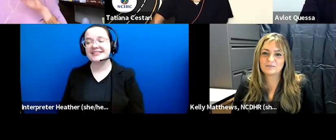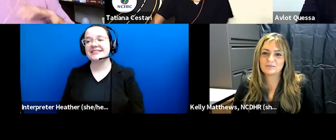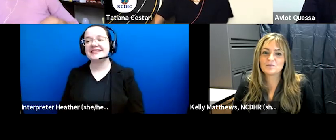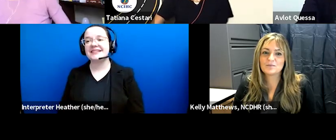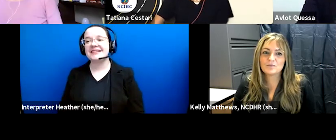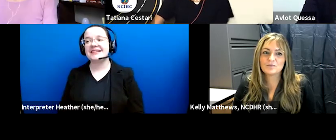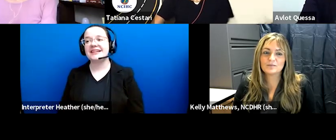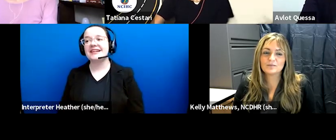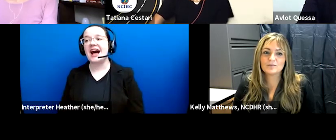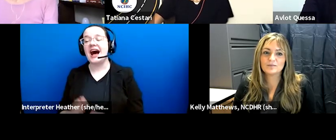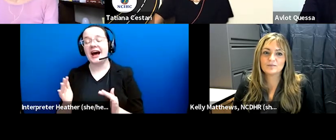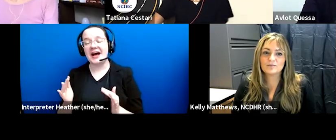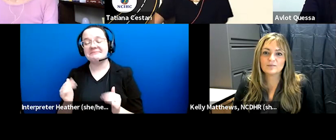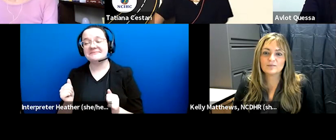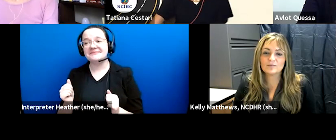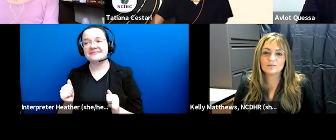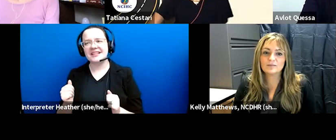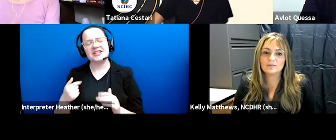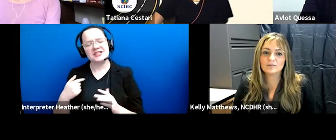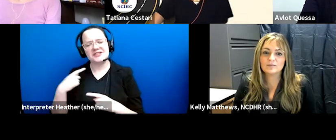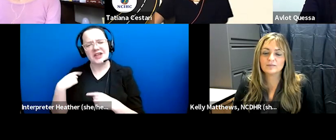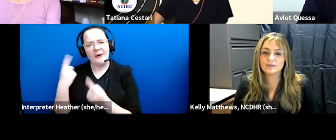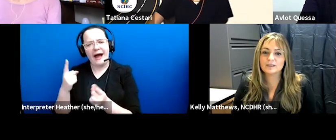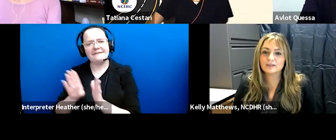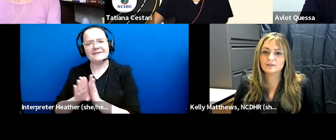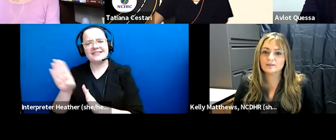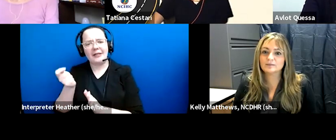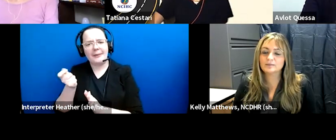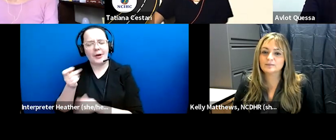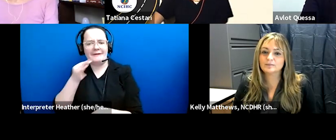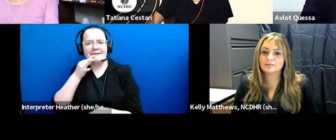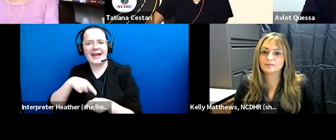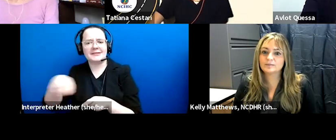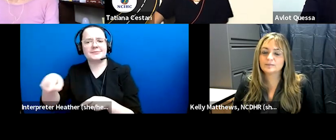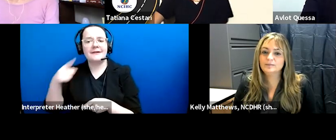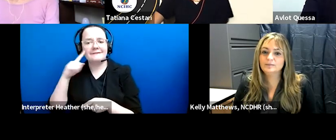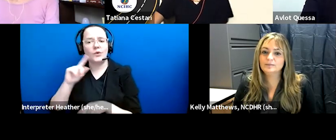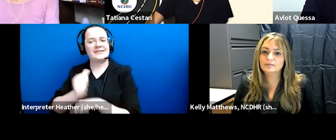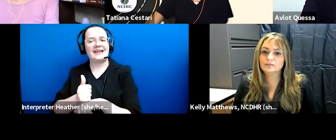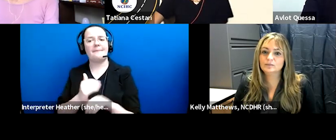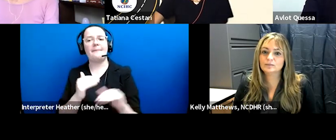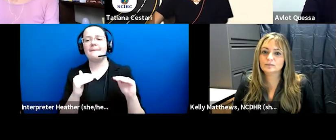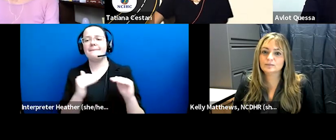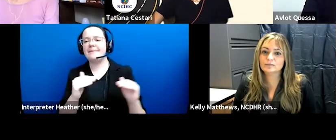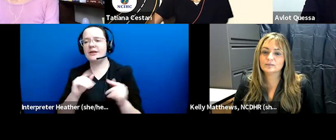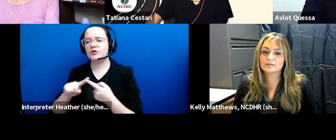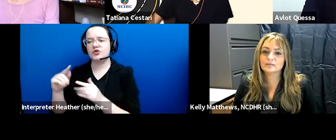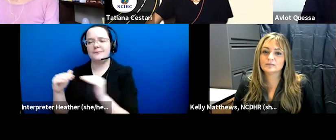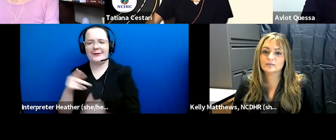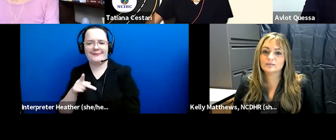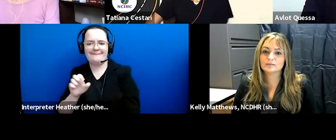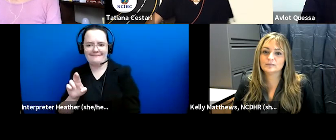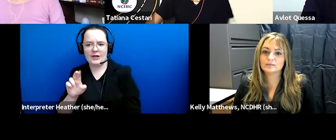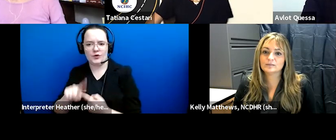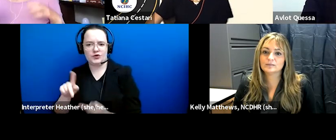um i've developed a bit of an expertise in setting up peer-to-peer experiences and so um